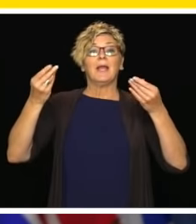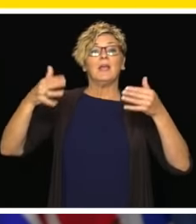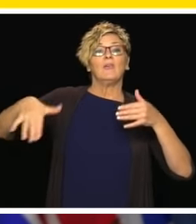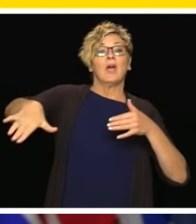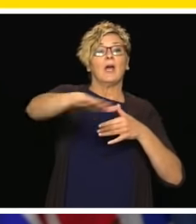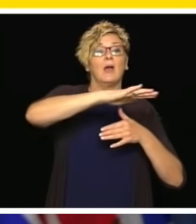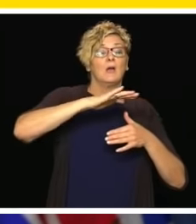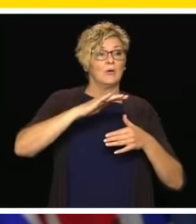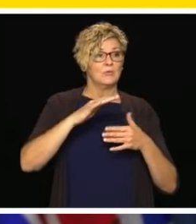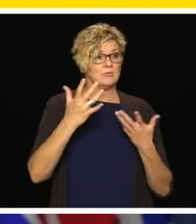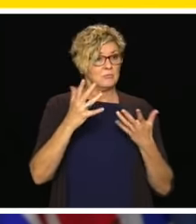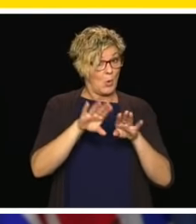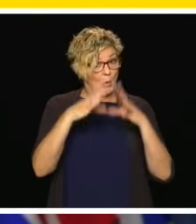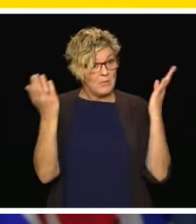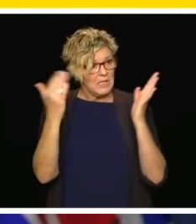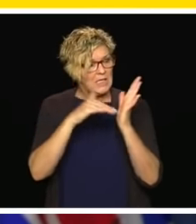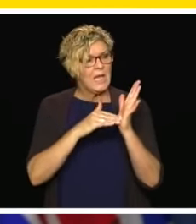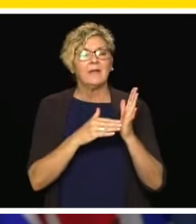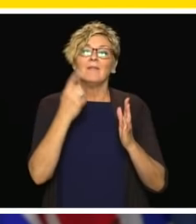back up? And if so, when?